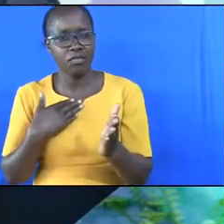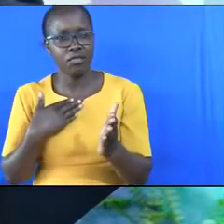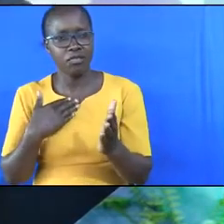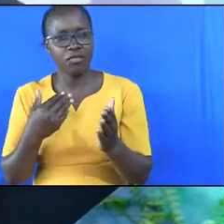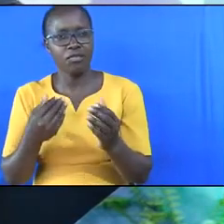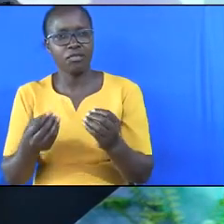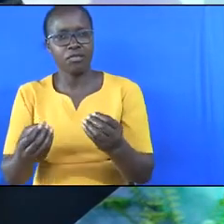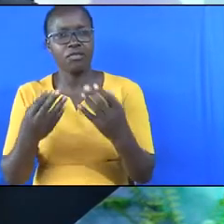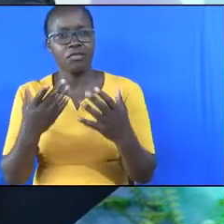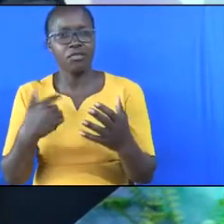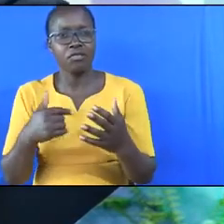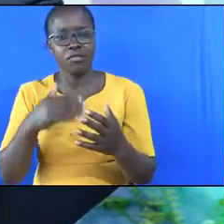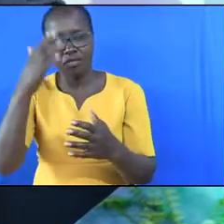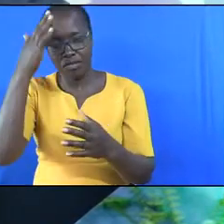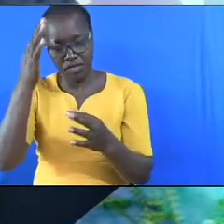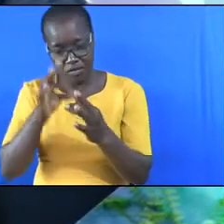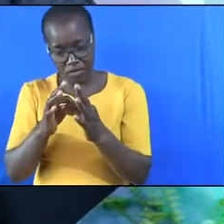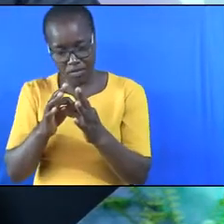and true to Him.